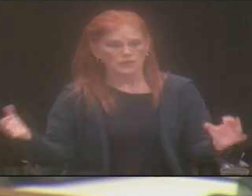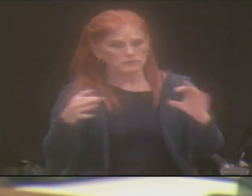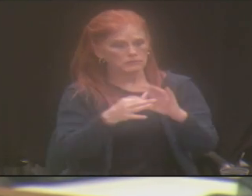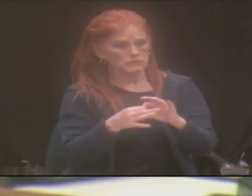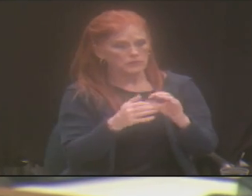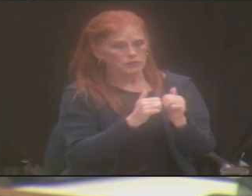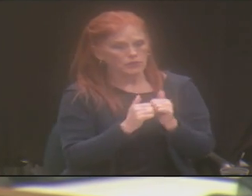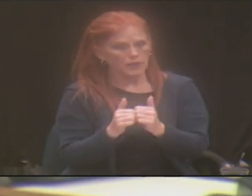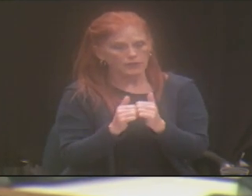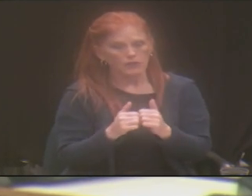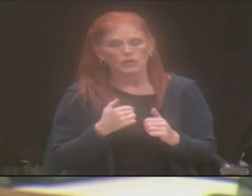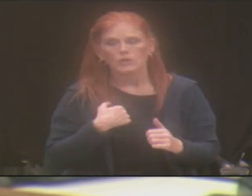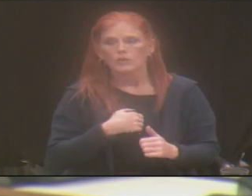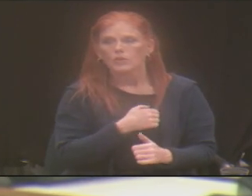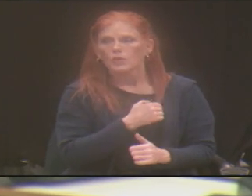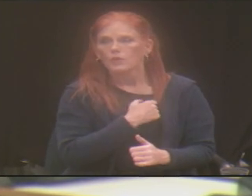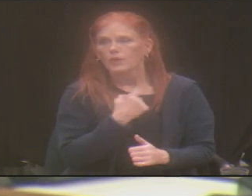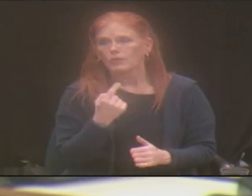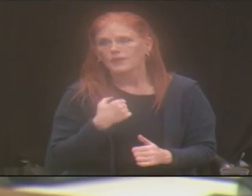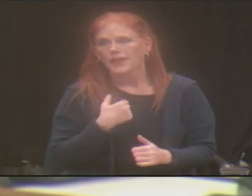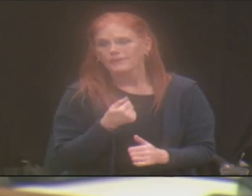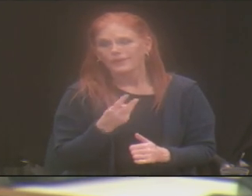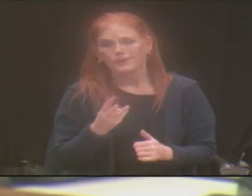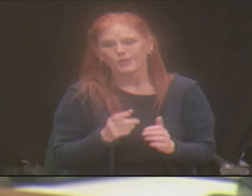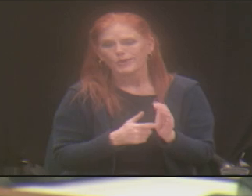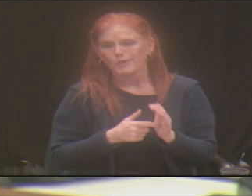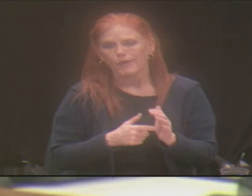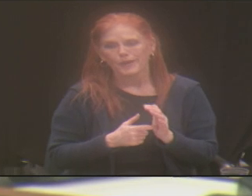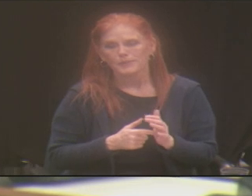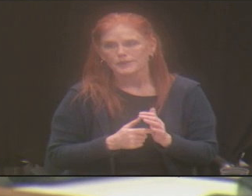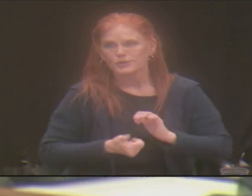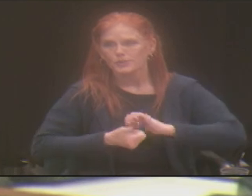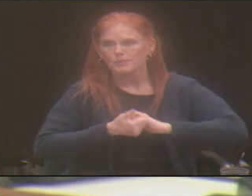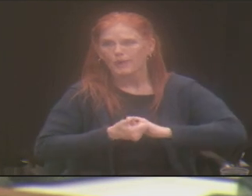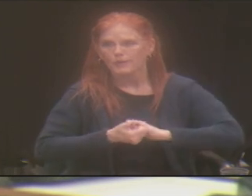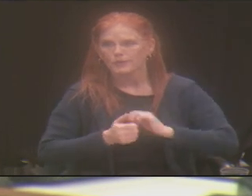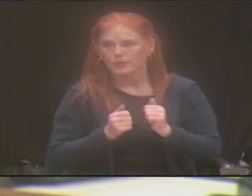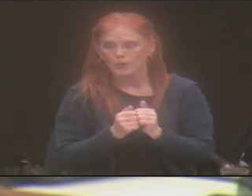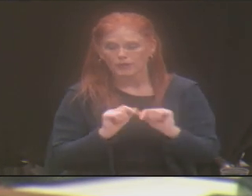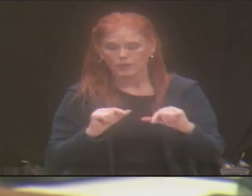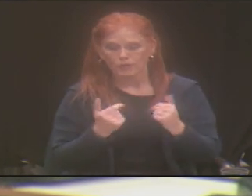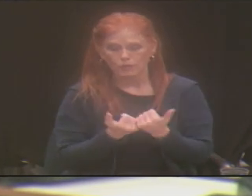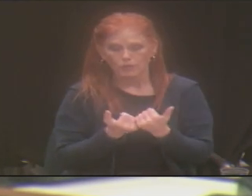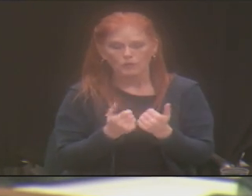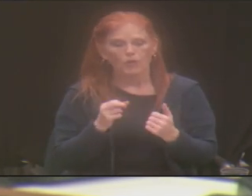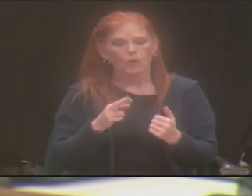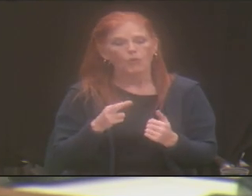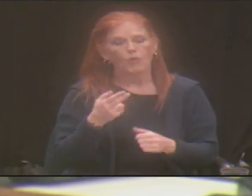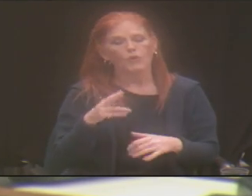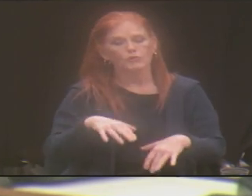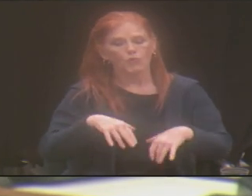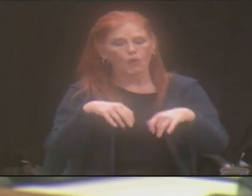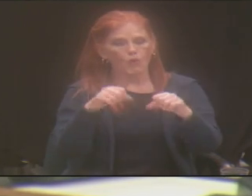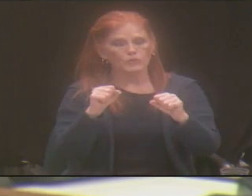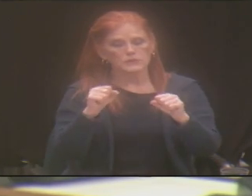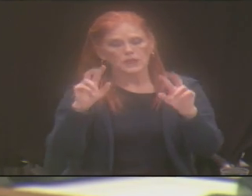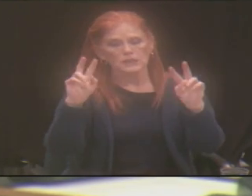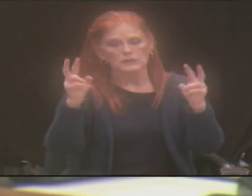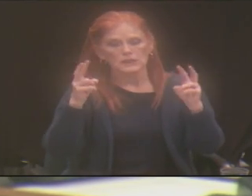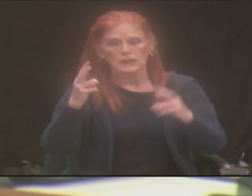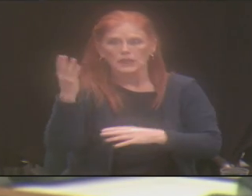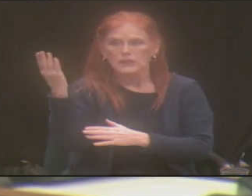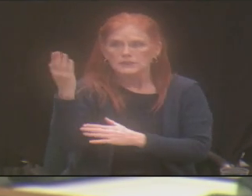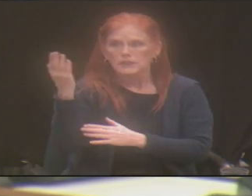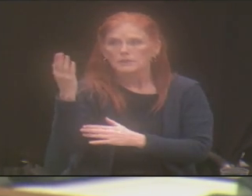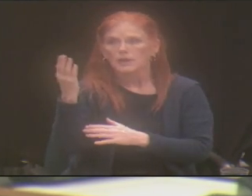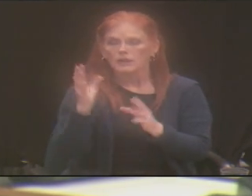We only have several requirements in order to partner with a group or to host a topical seminar or